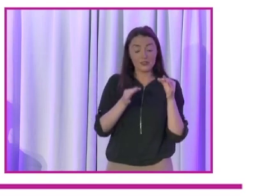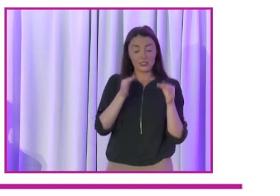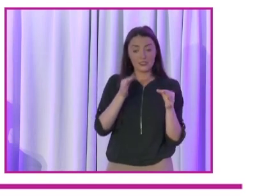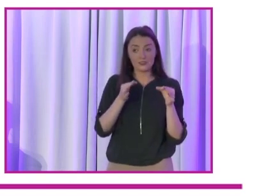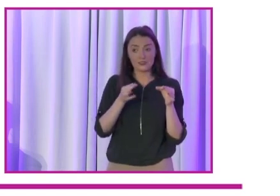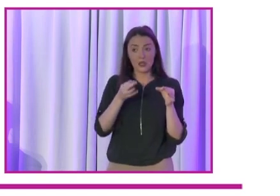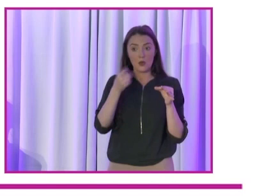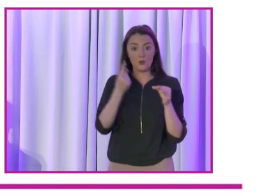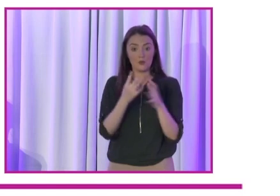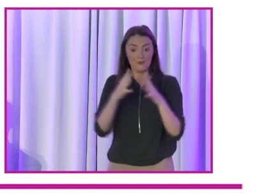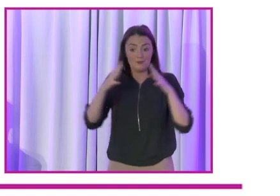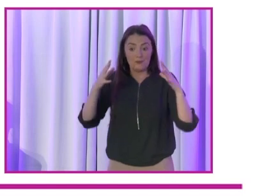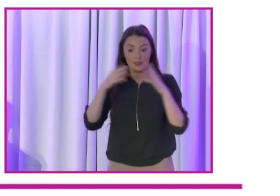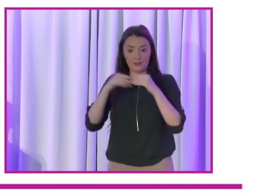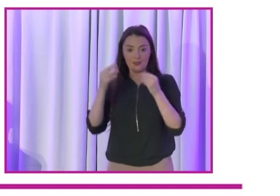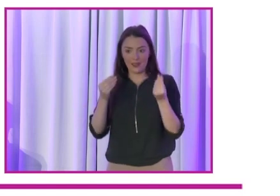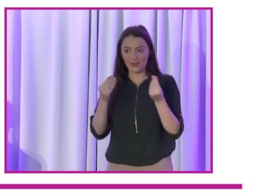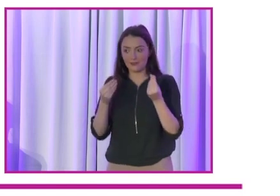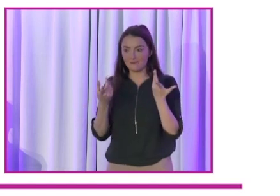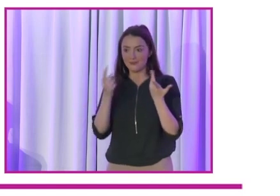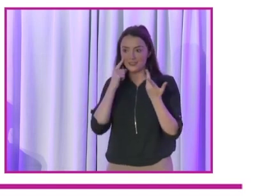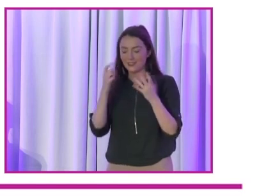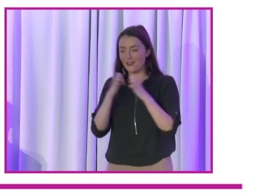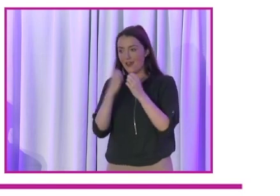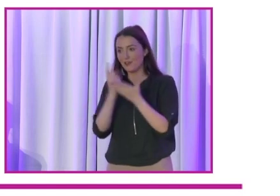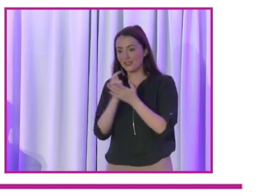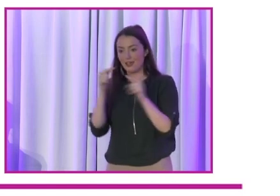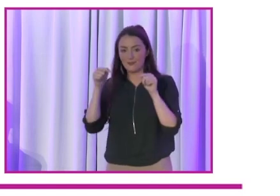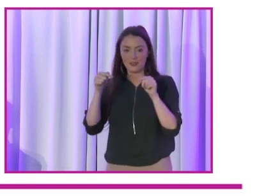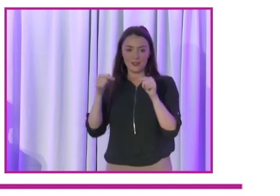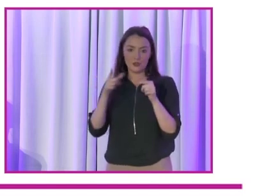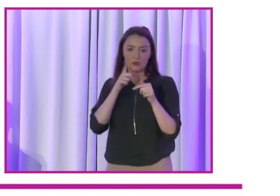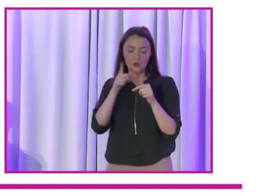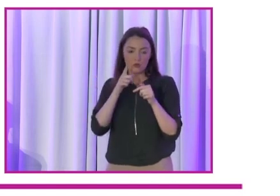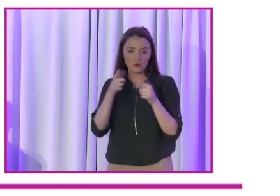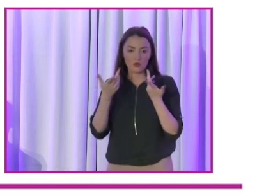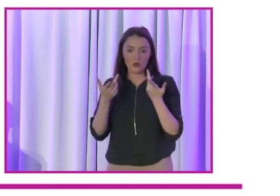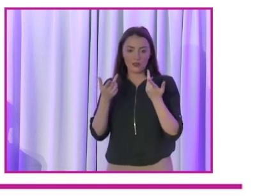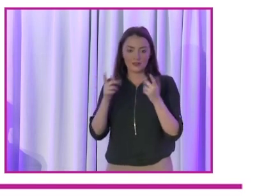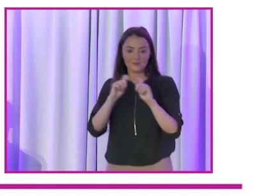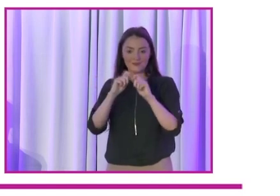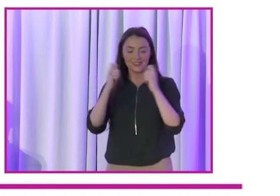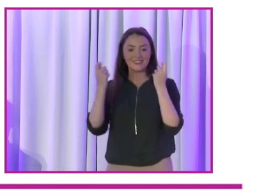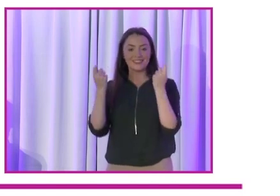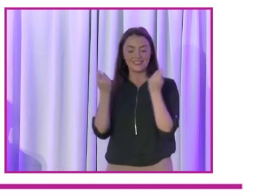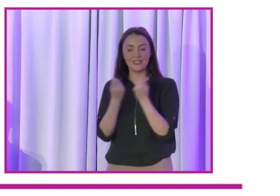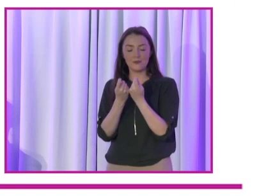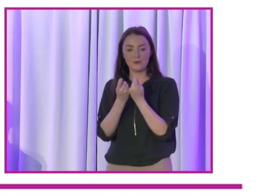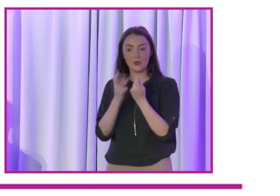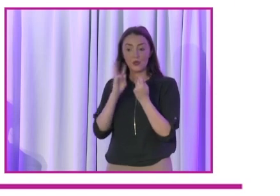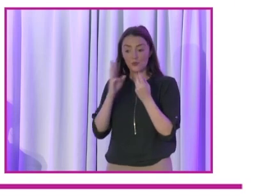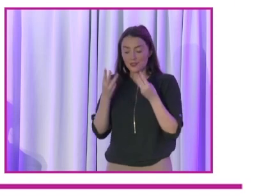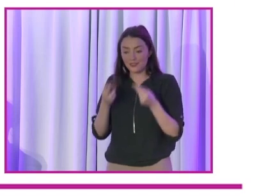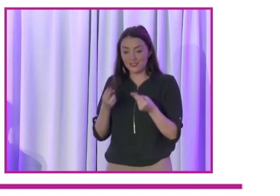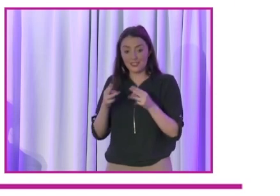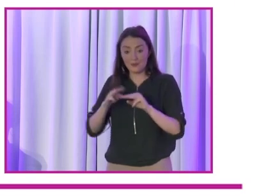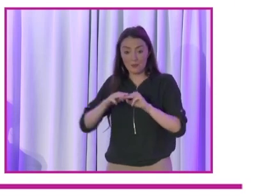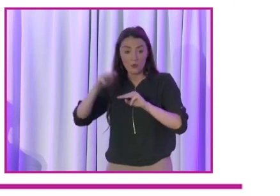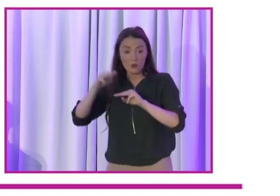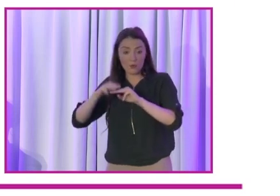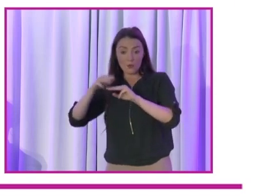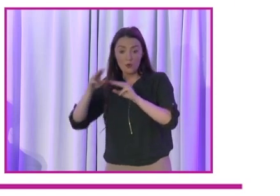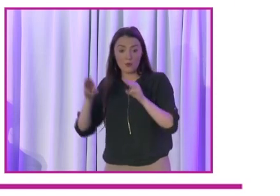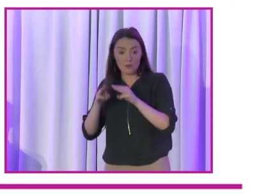And I think one of the big things that keeps coming up when you talk to candidates is that there's a team, that they will need extra people and that the